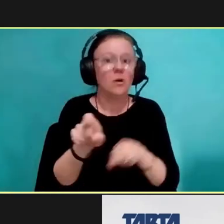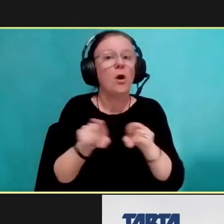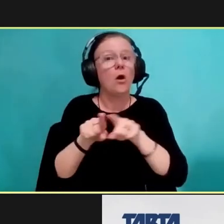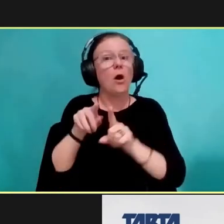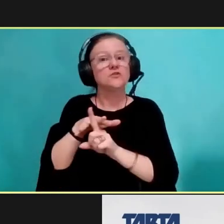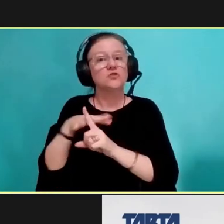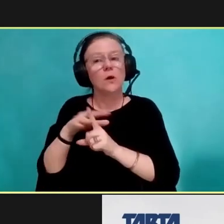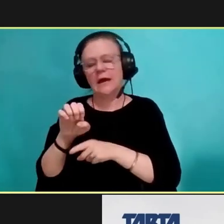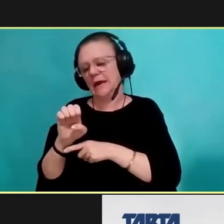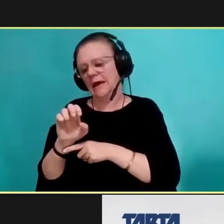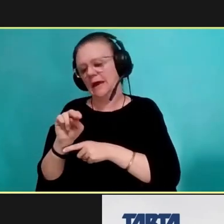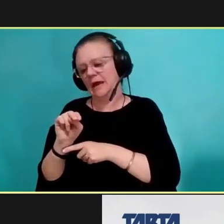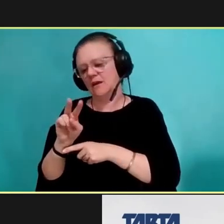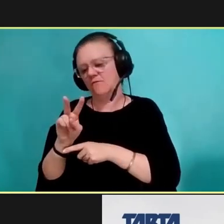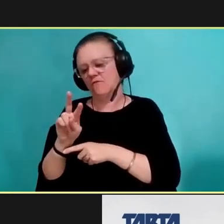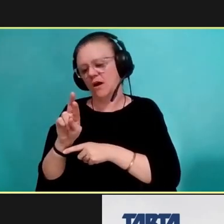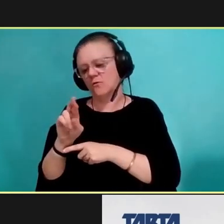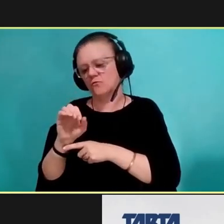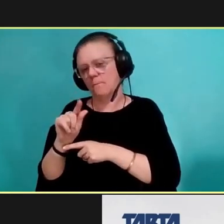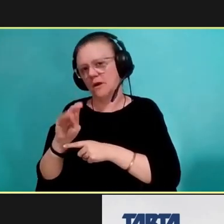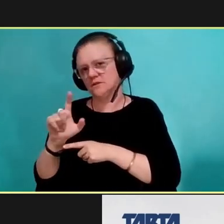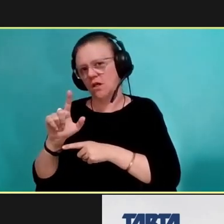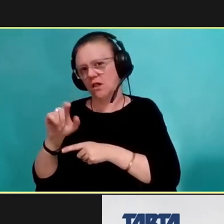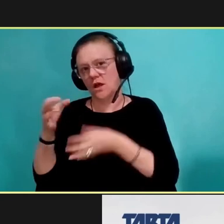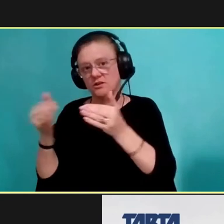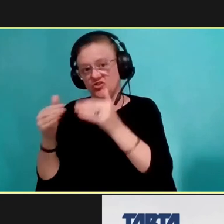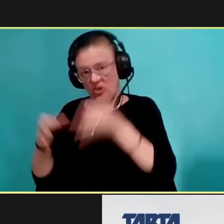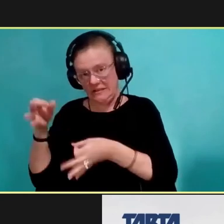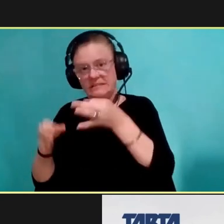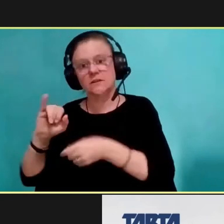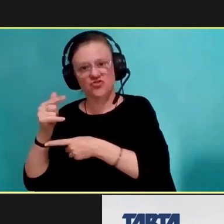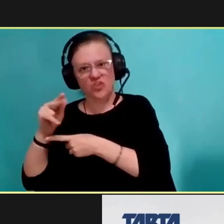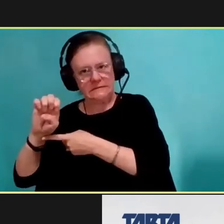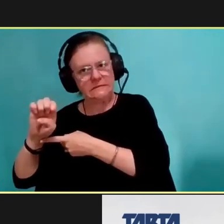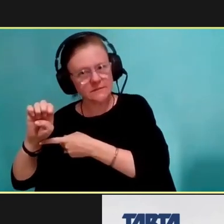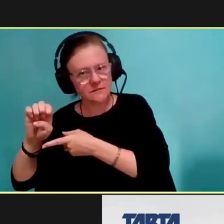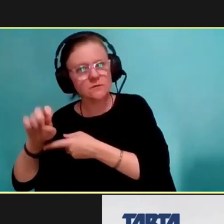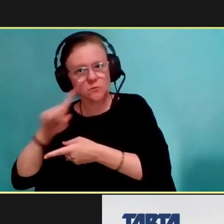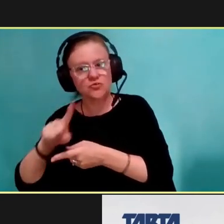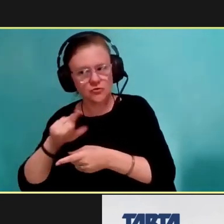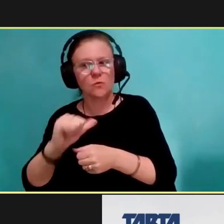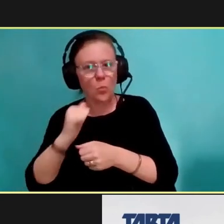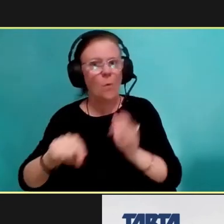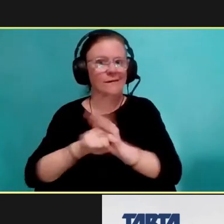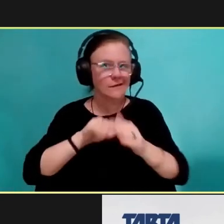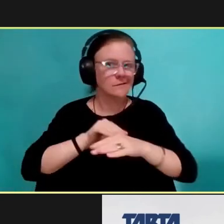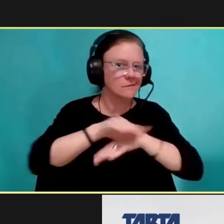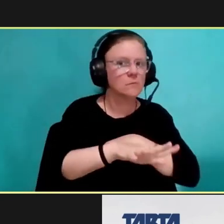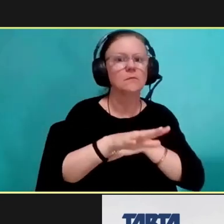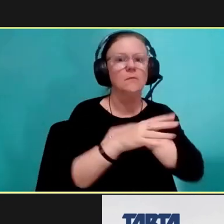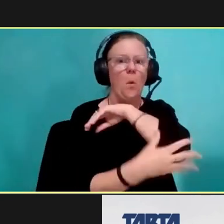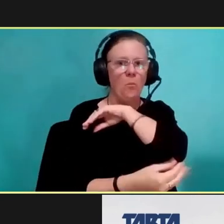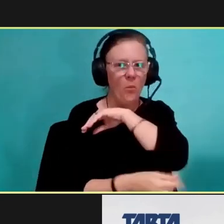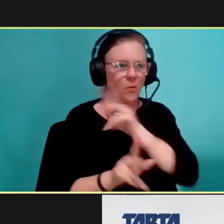accompanies Title VI and is applied to prevent minority communities and low-income communities